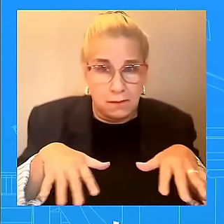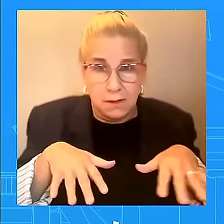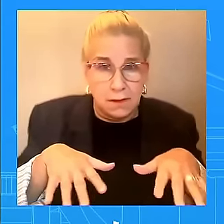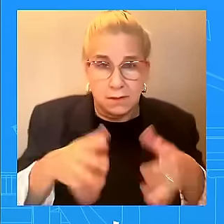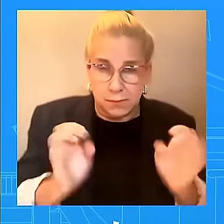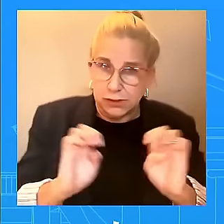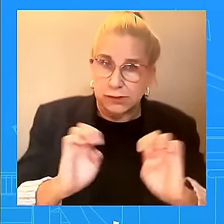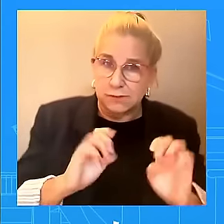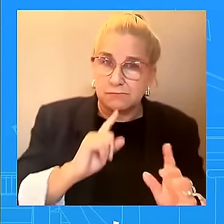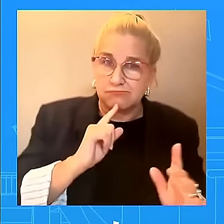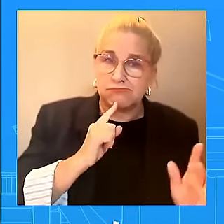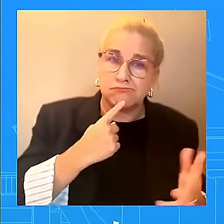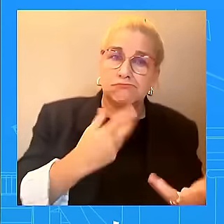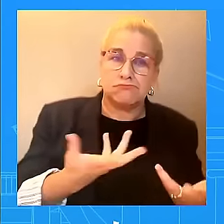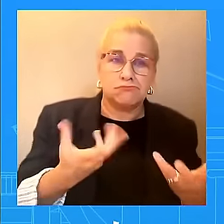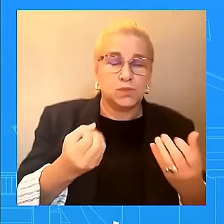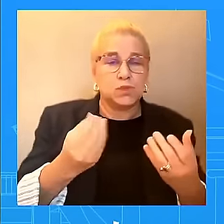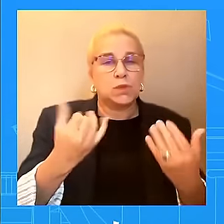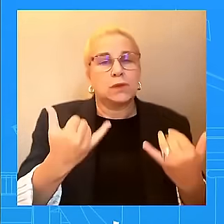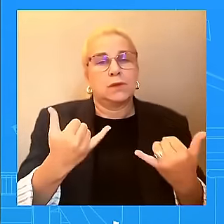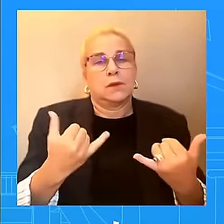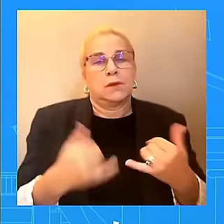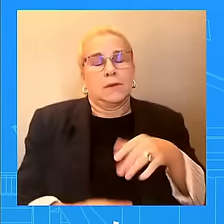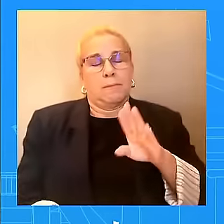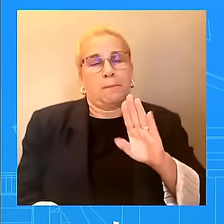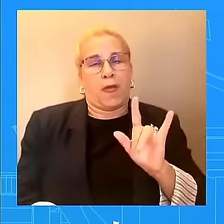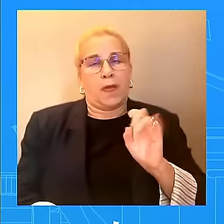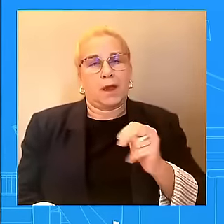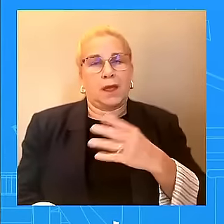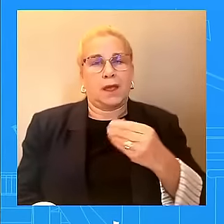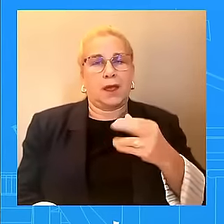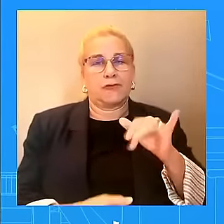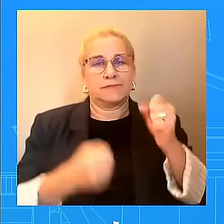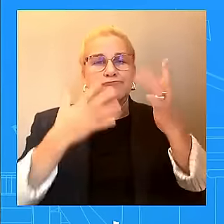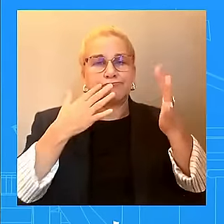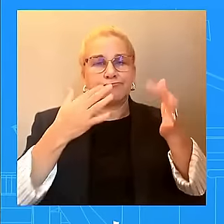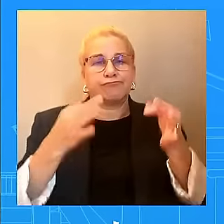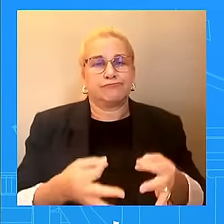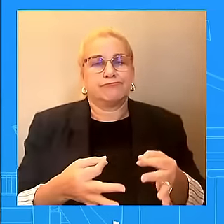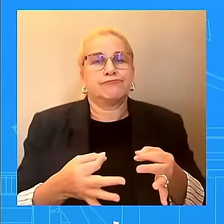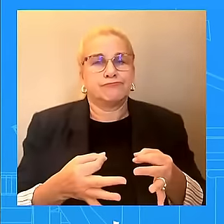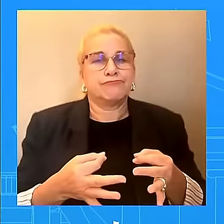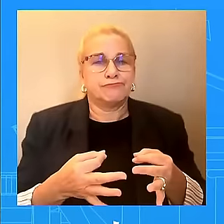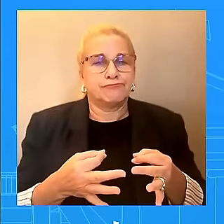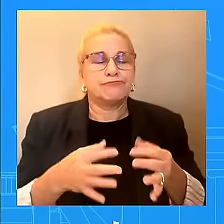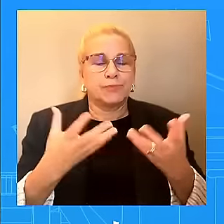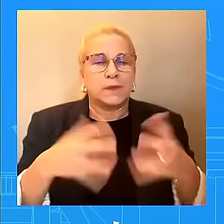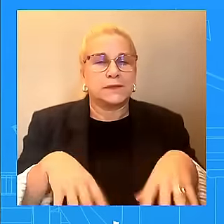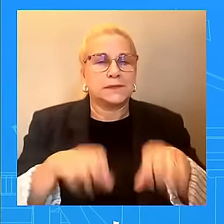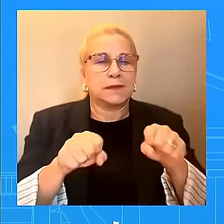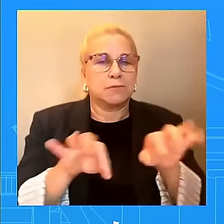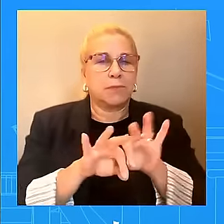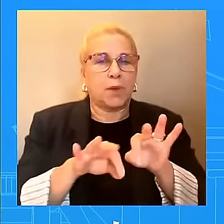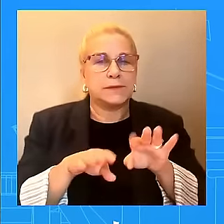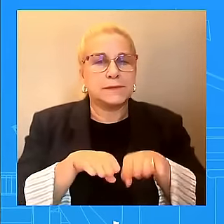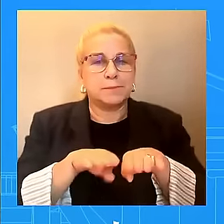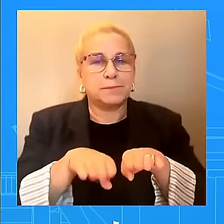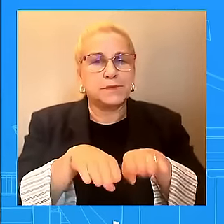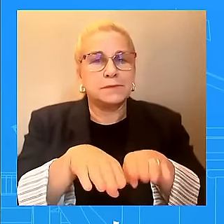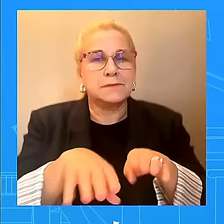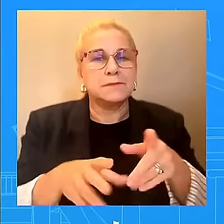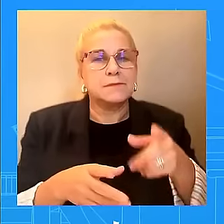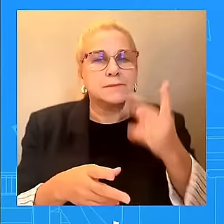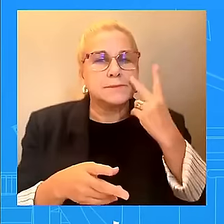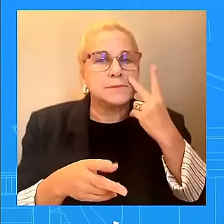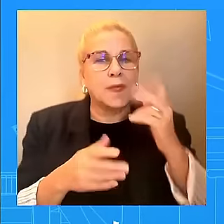administration has taken a number of important steps to make it easier for women to file complaints if they are denied this essential